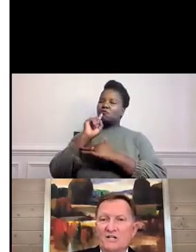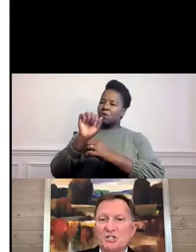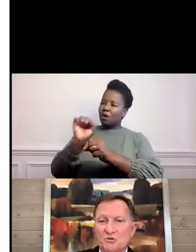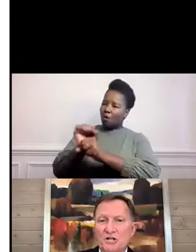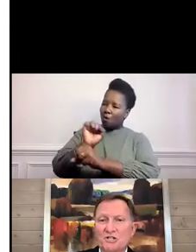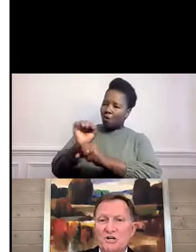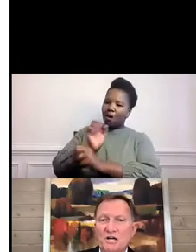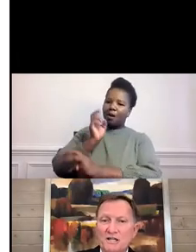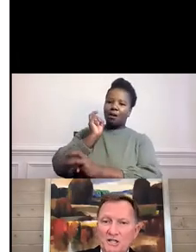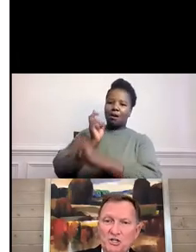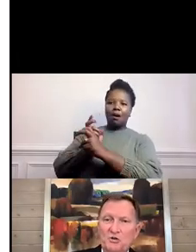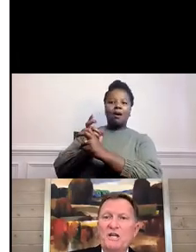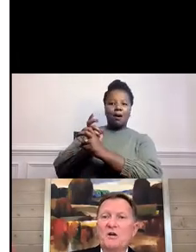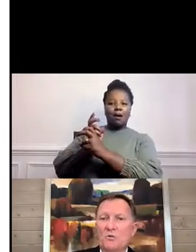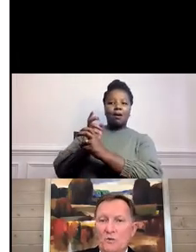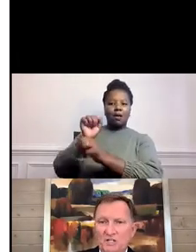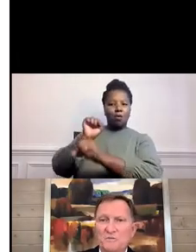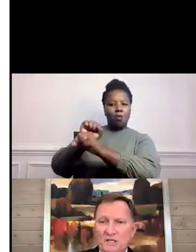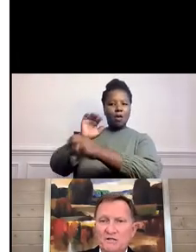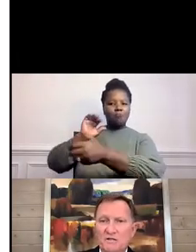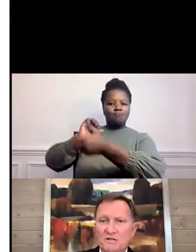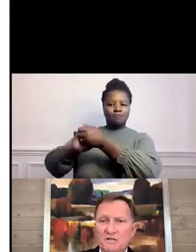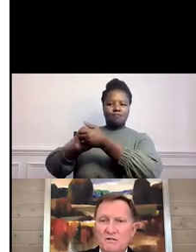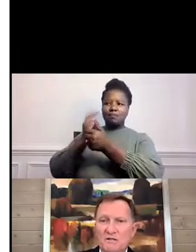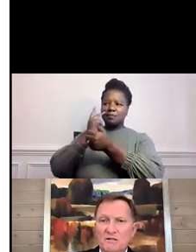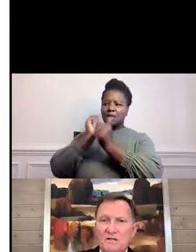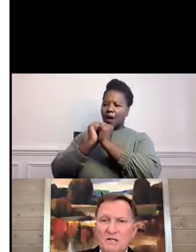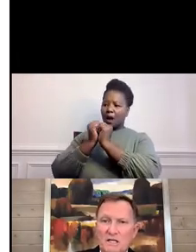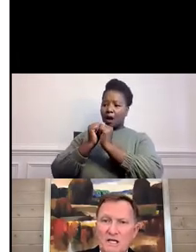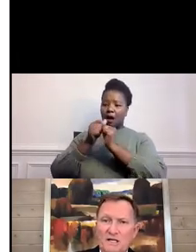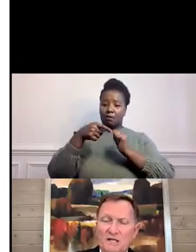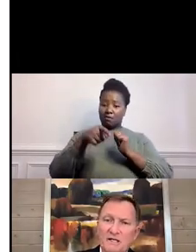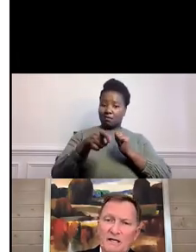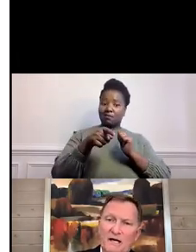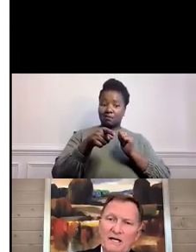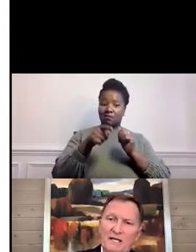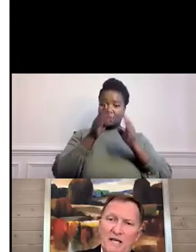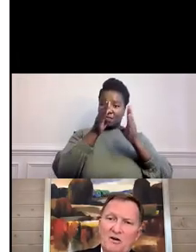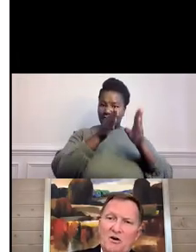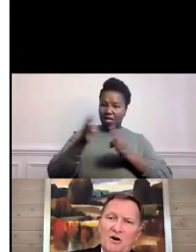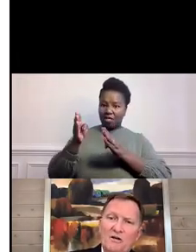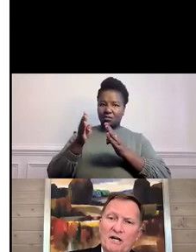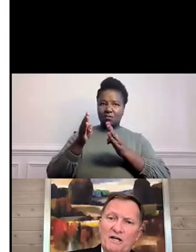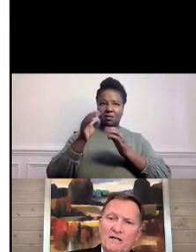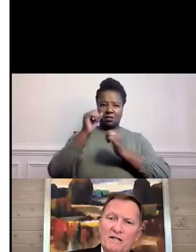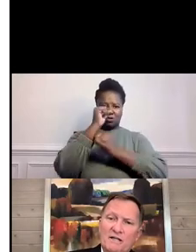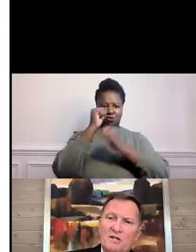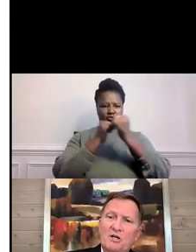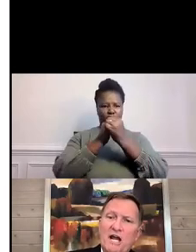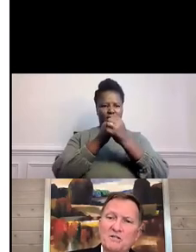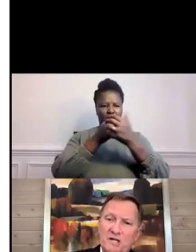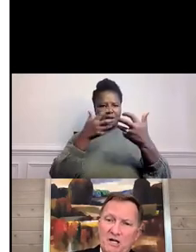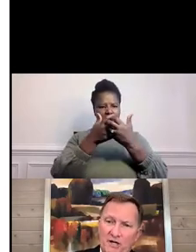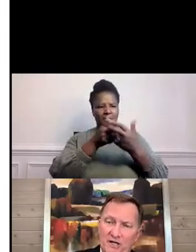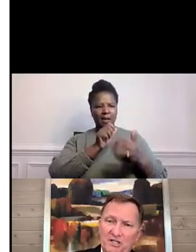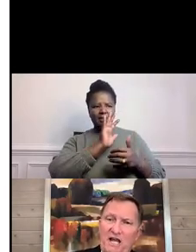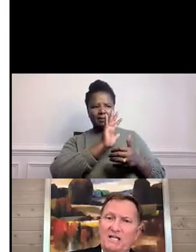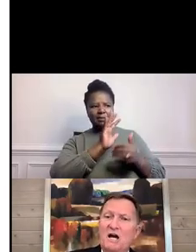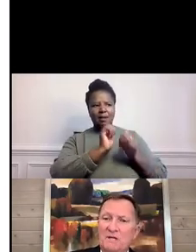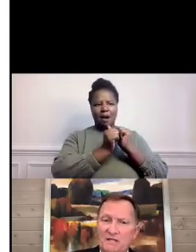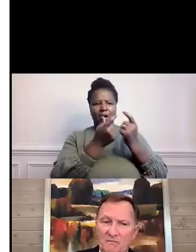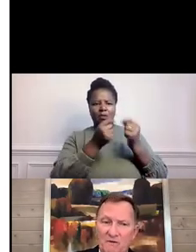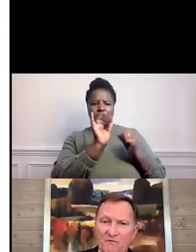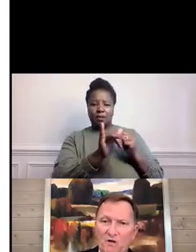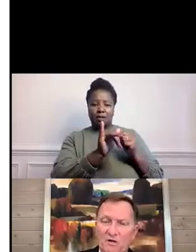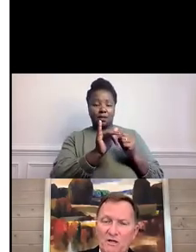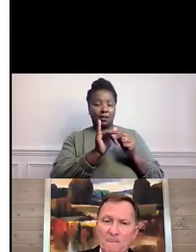out how to structure this unique arrangement in their catchment area, because it had